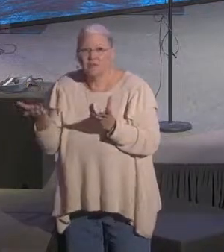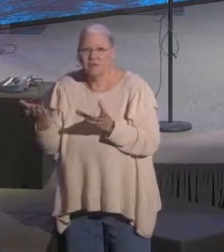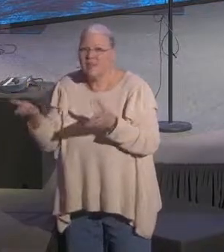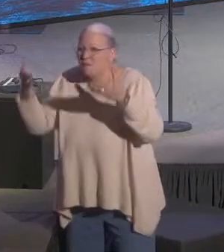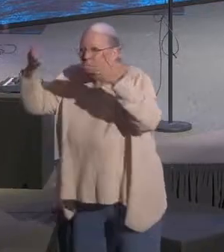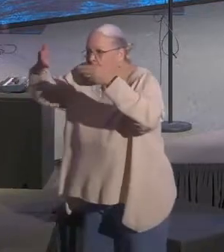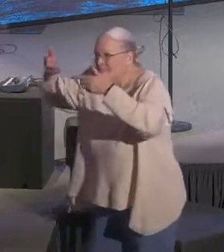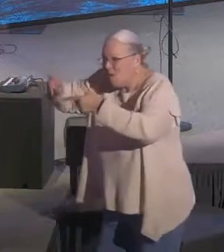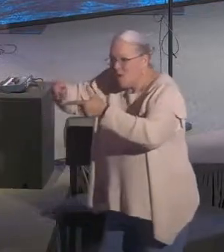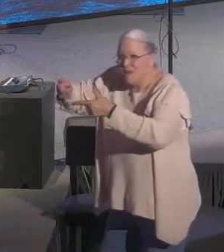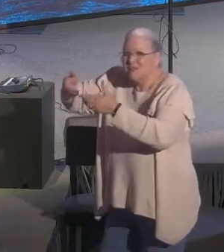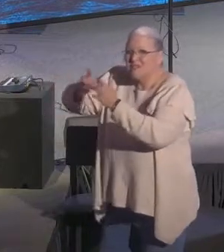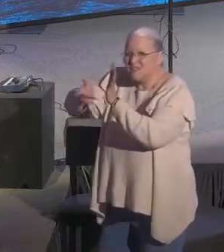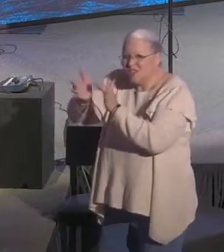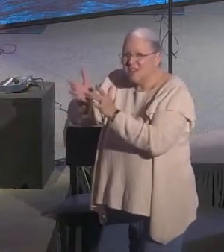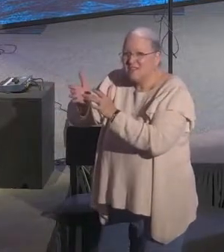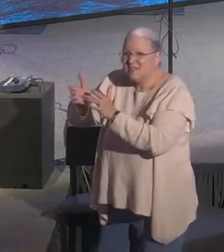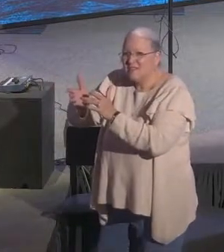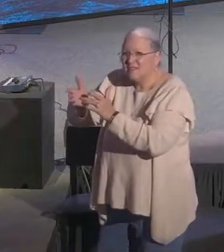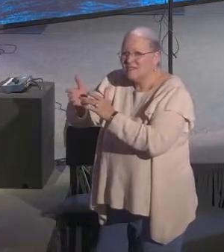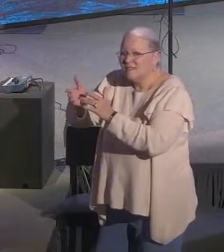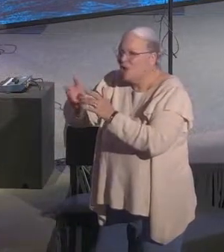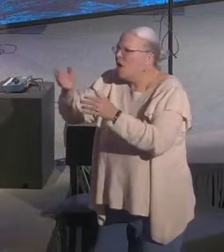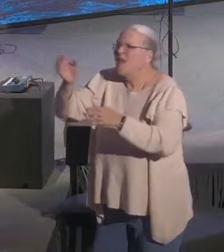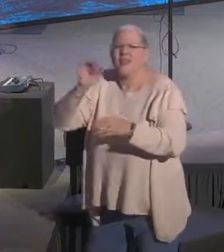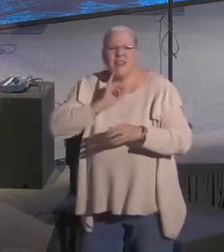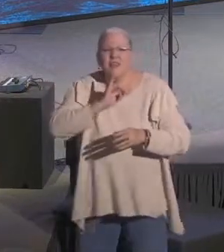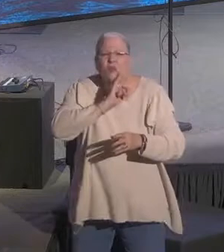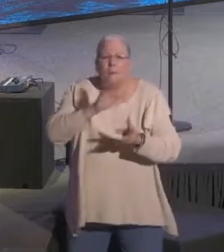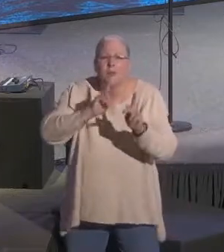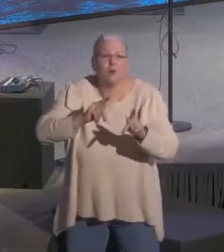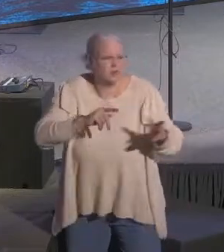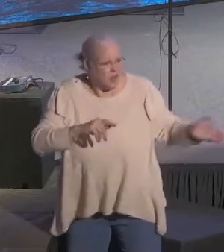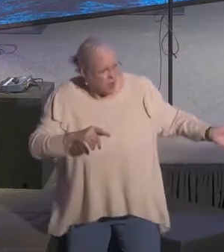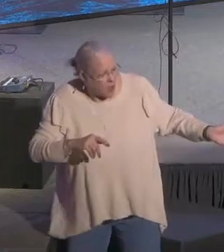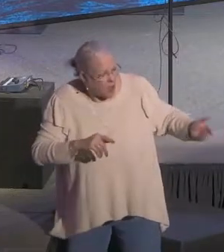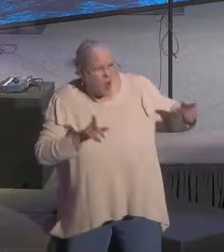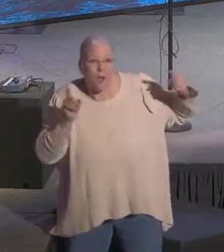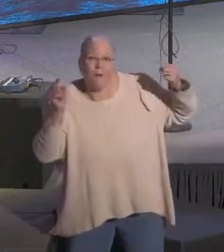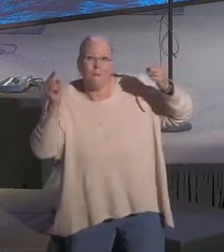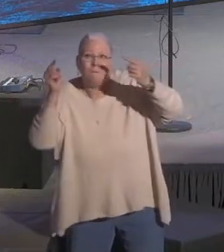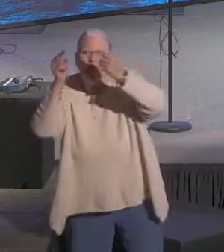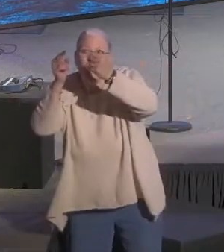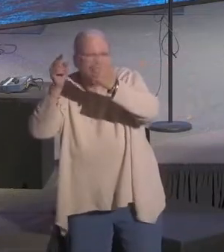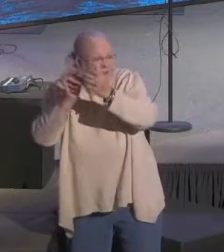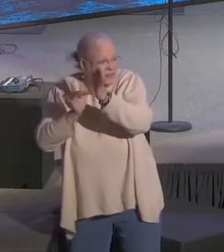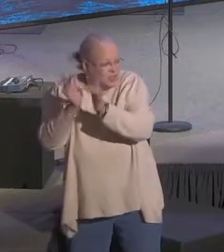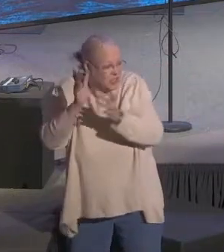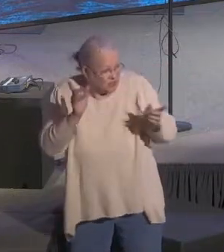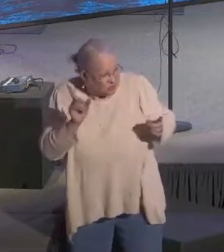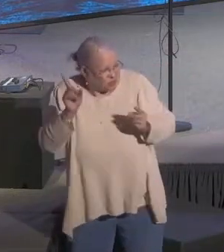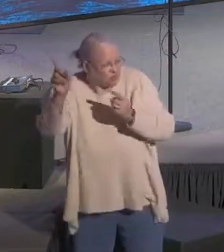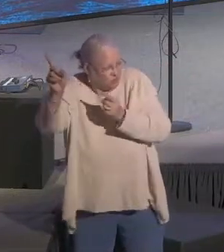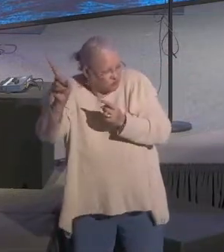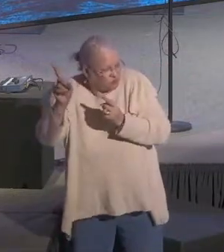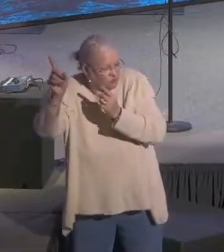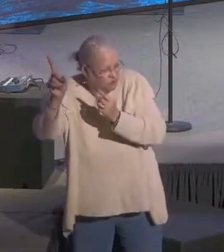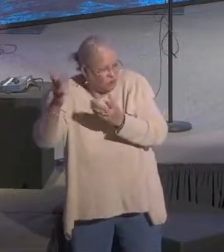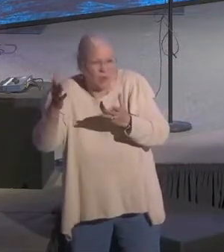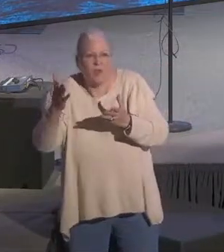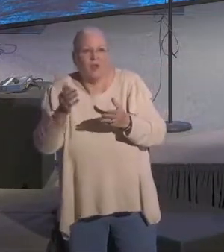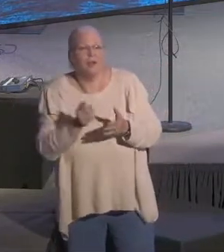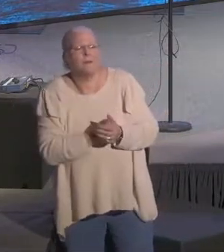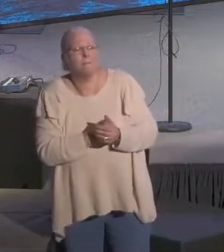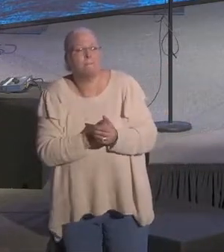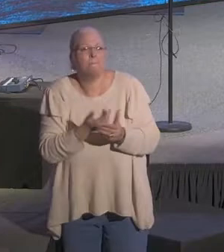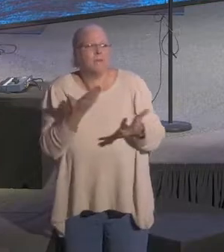Jesus. Points them to Jesus. Listen, today, I don't know if you're a visitor here, maybe you came for the baptisms. Maybe you came because